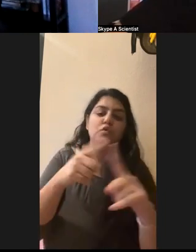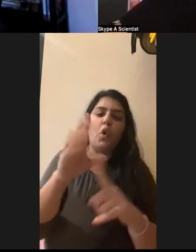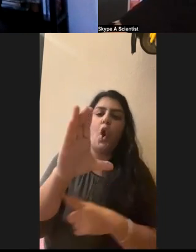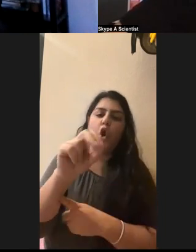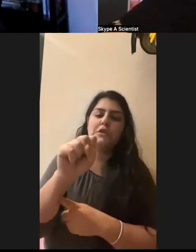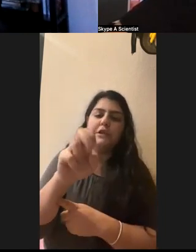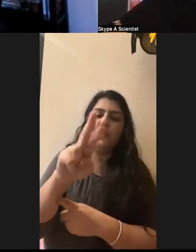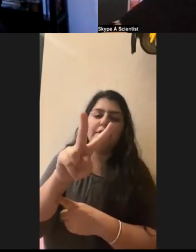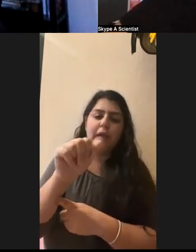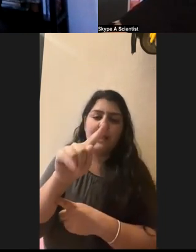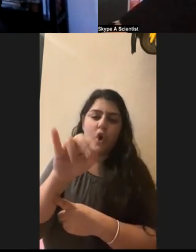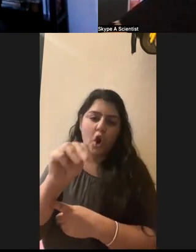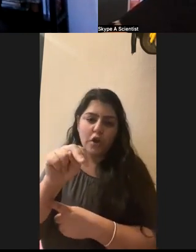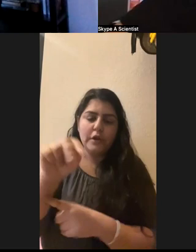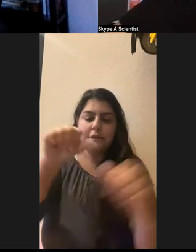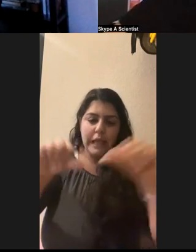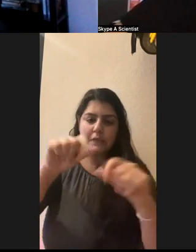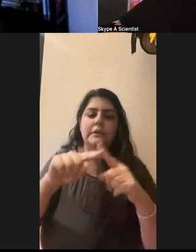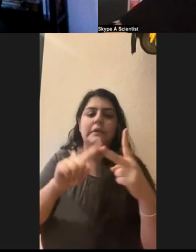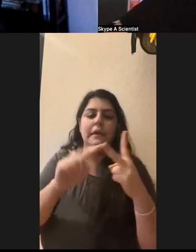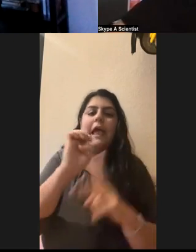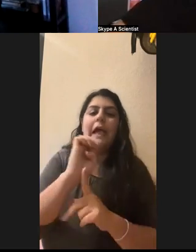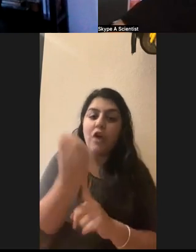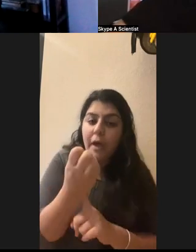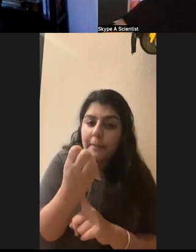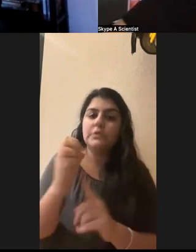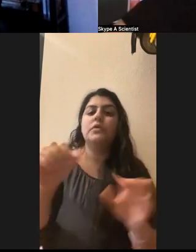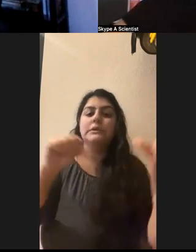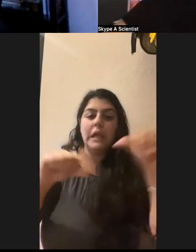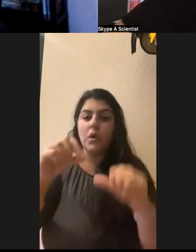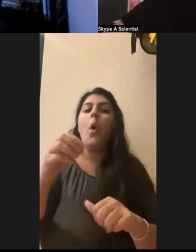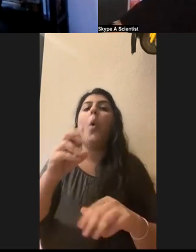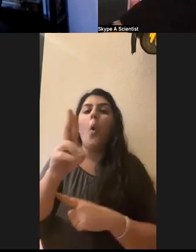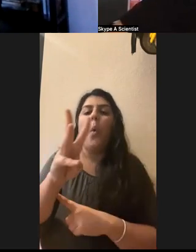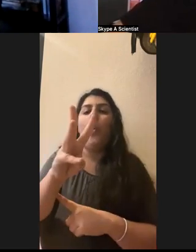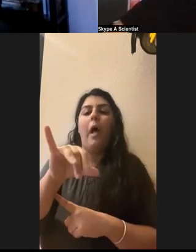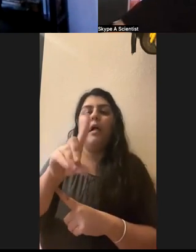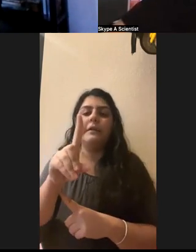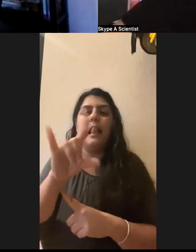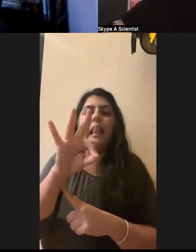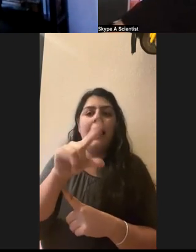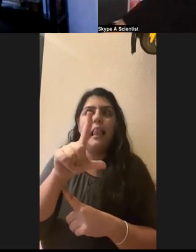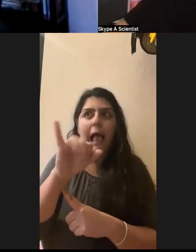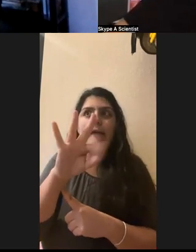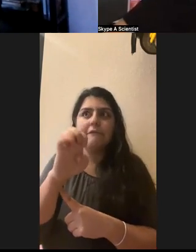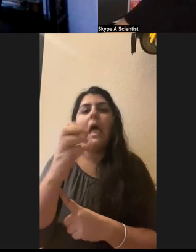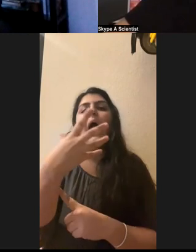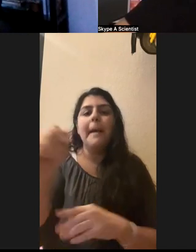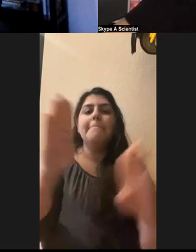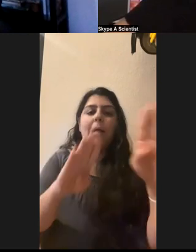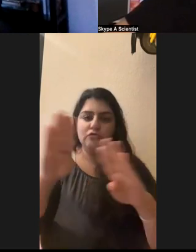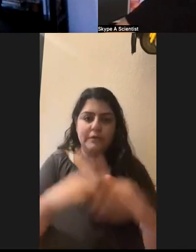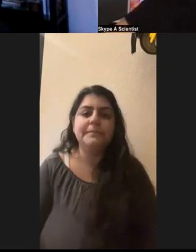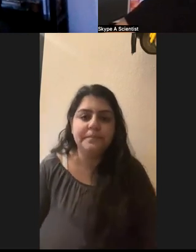environmental science, or wildlife science or biology. Great. Thanks. All right. Our next question is from